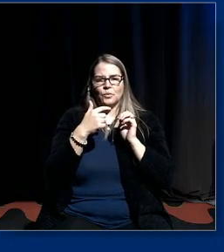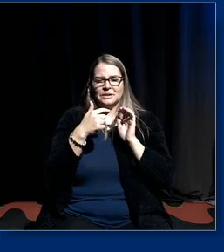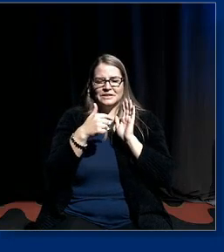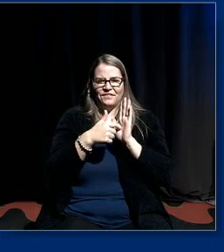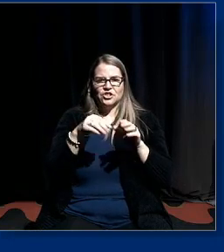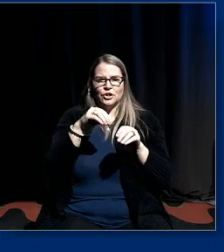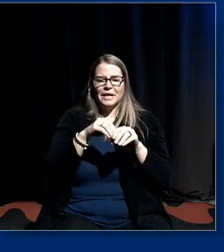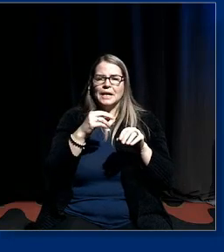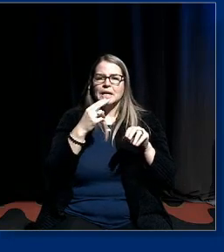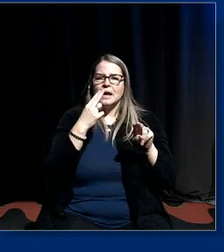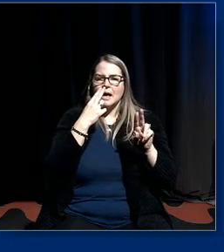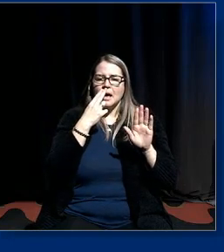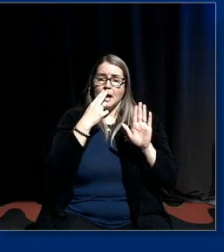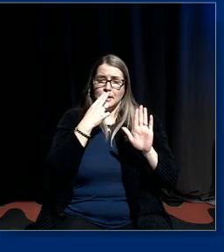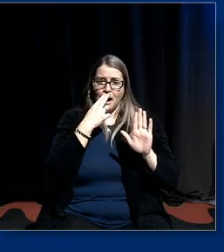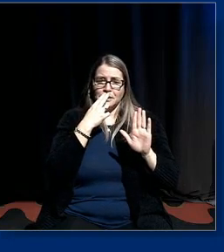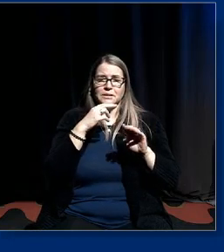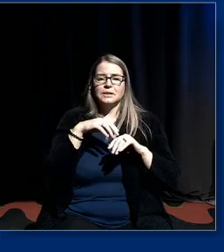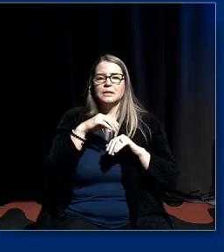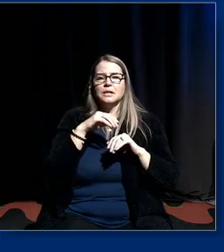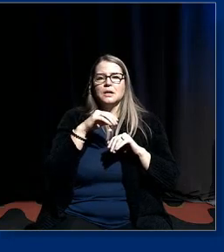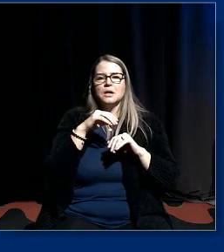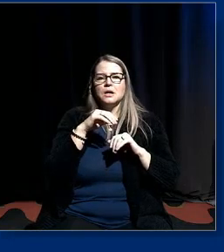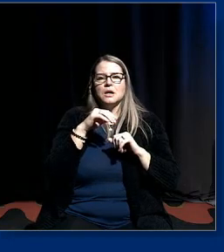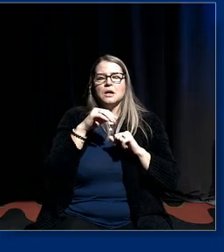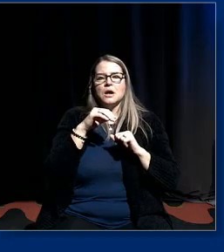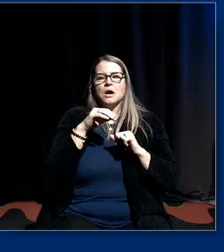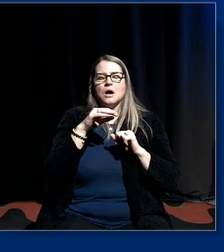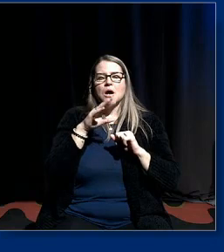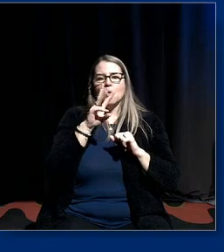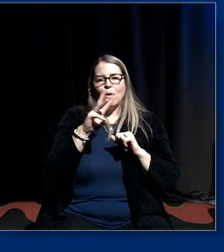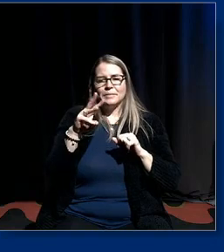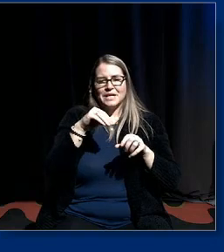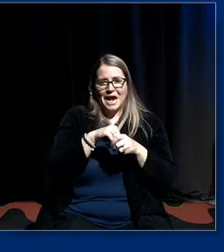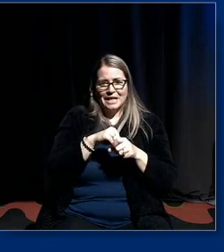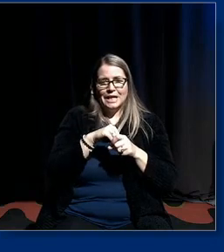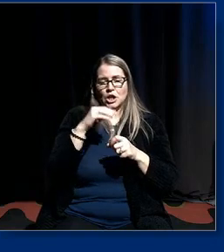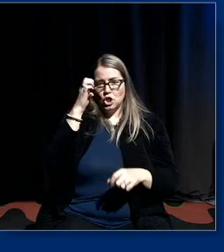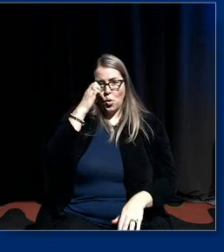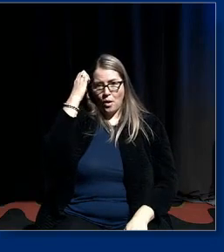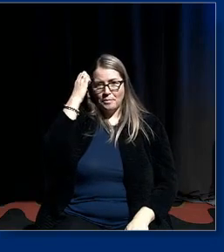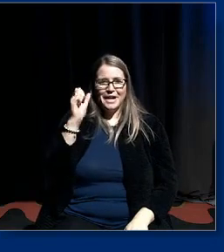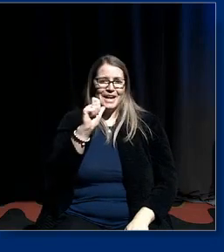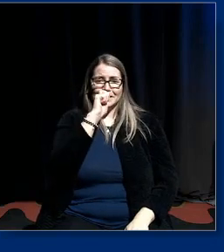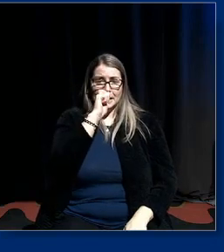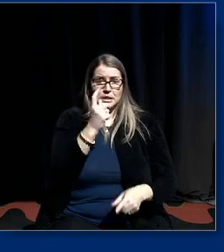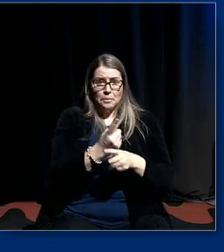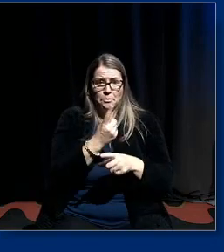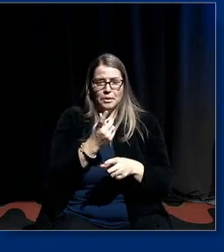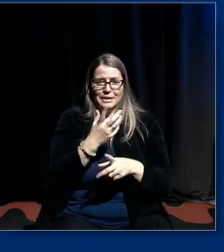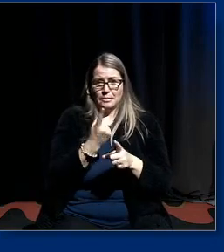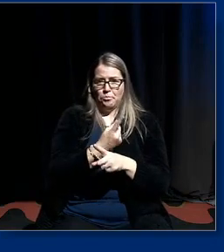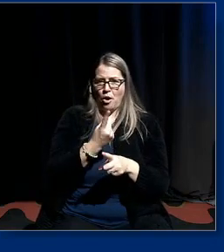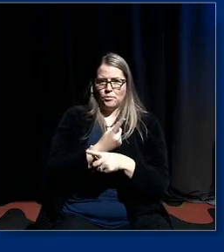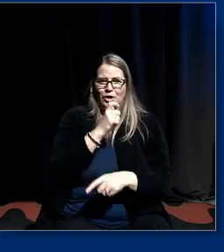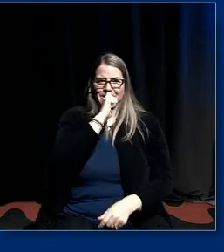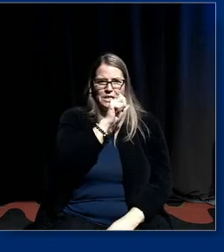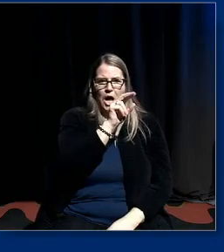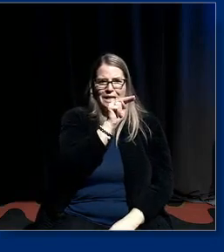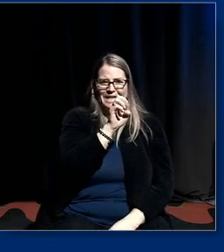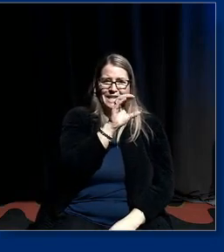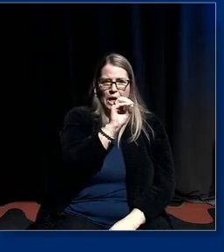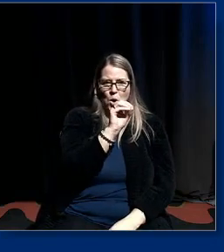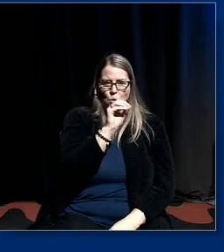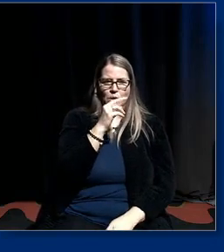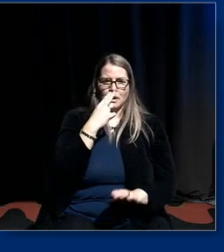nazi website in europe um and it's a proper nazi website it's none of your neo-nazi down down down the side uh